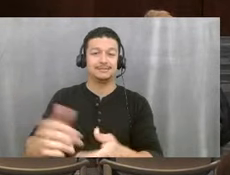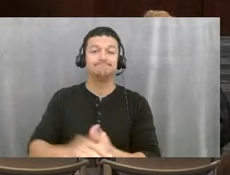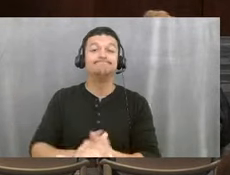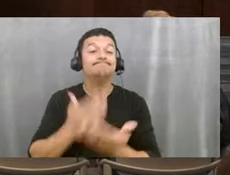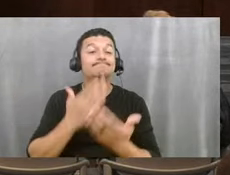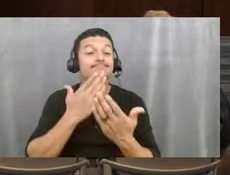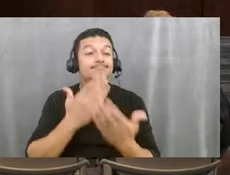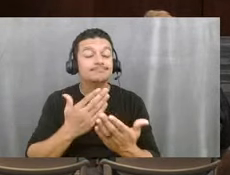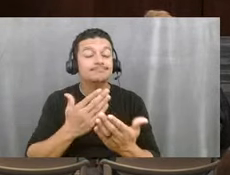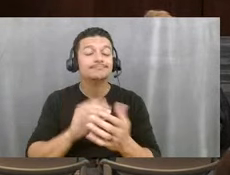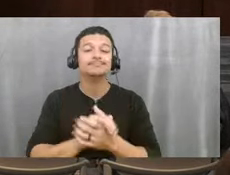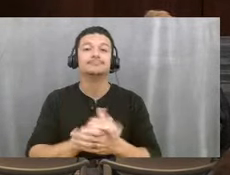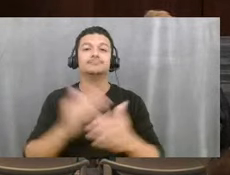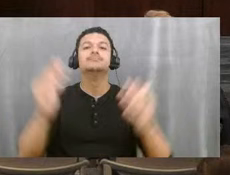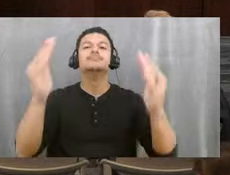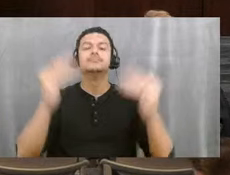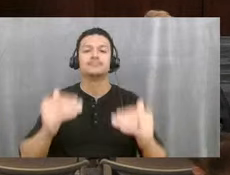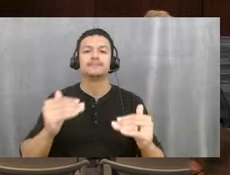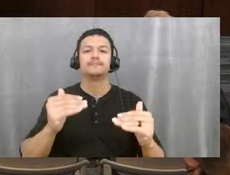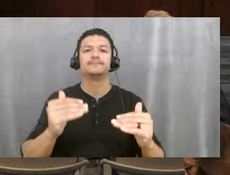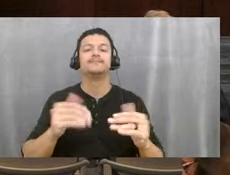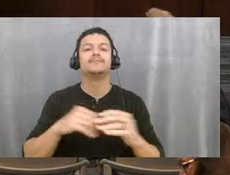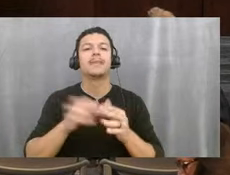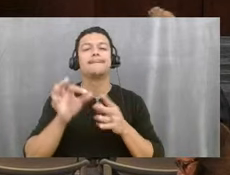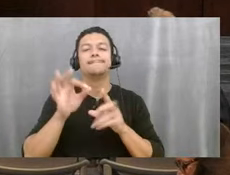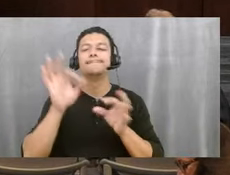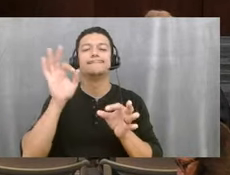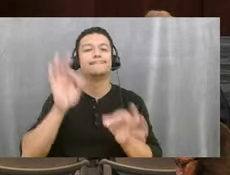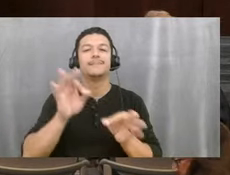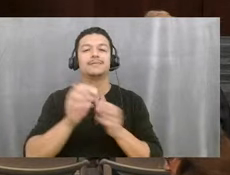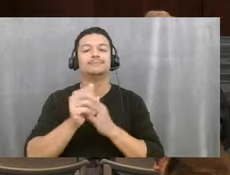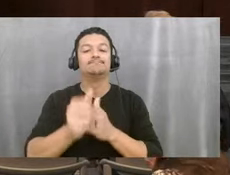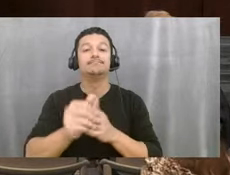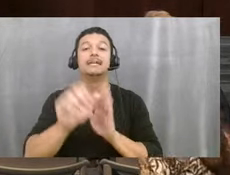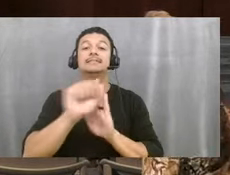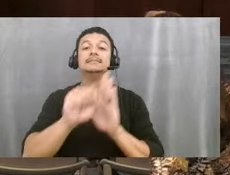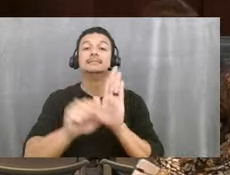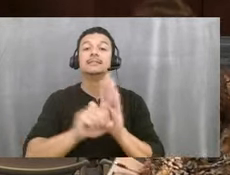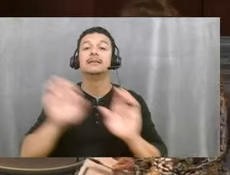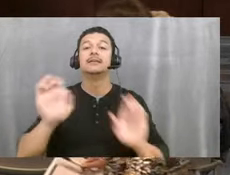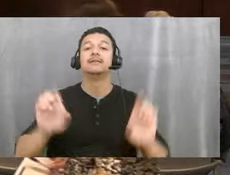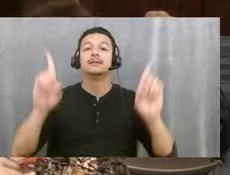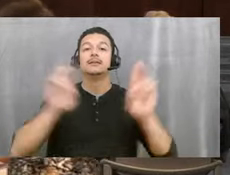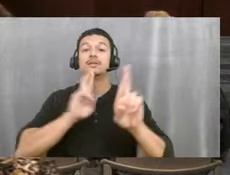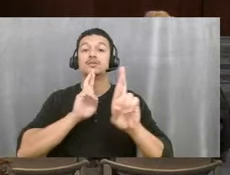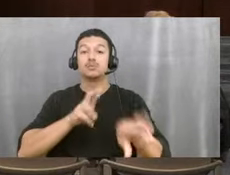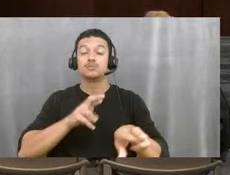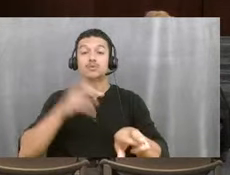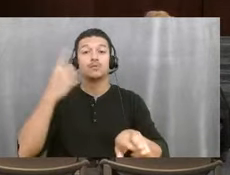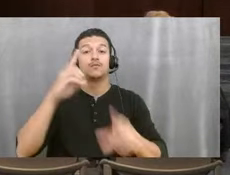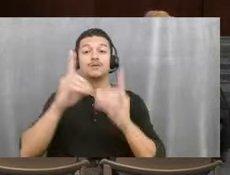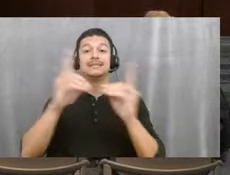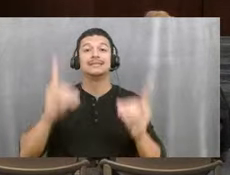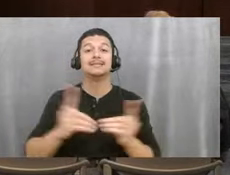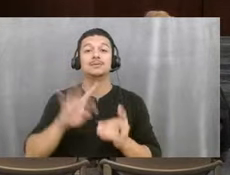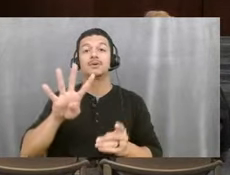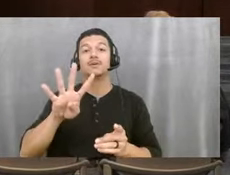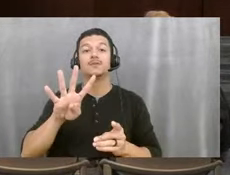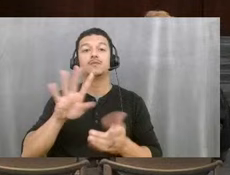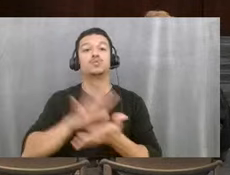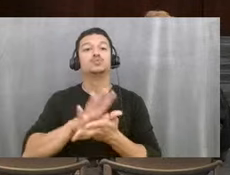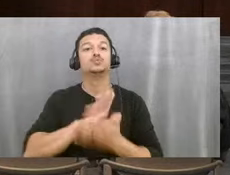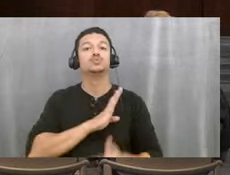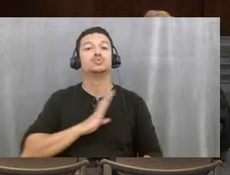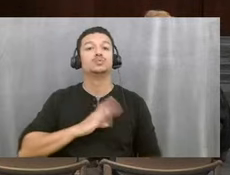agenda. Perfect segue. This is the State of Education Report by District 4 school board member Erica Whitfield, who is